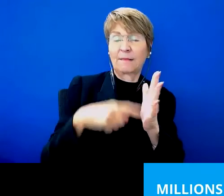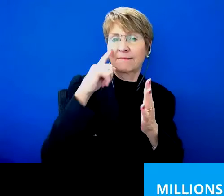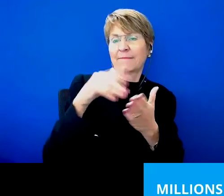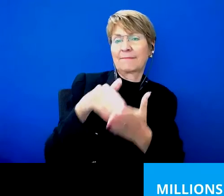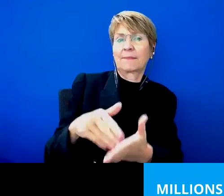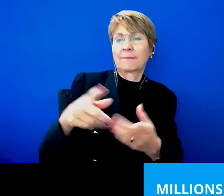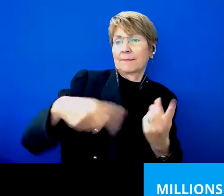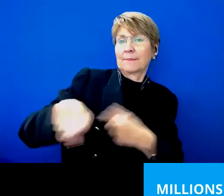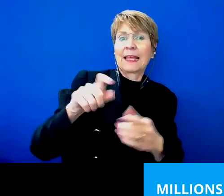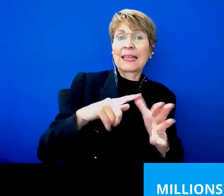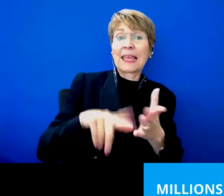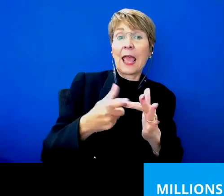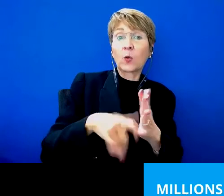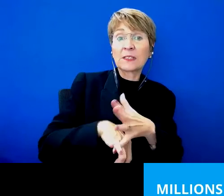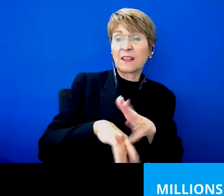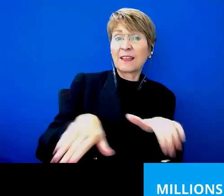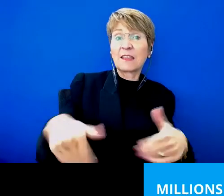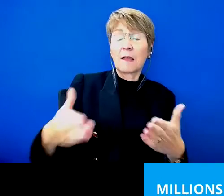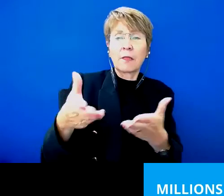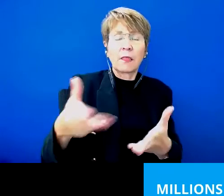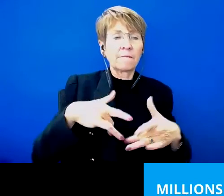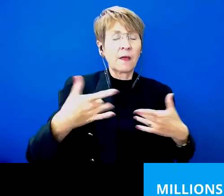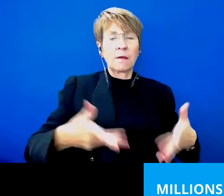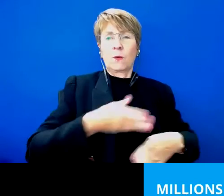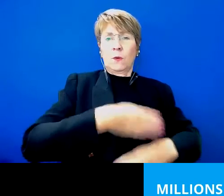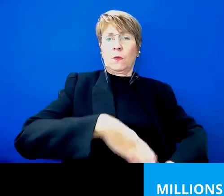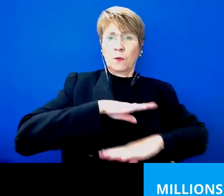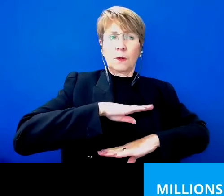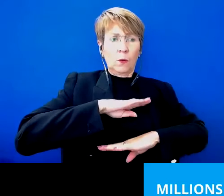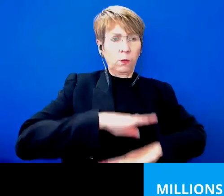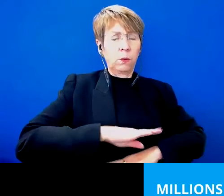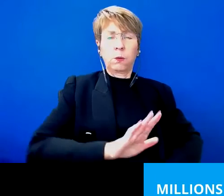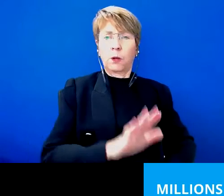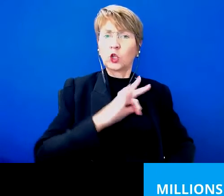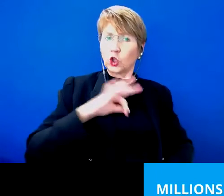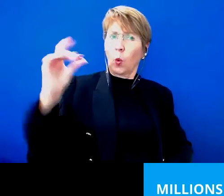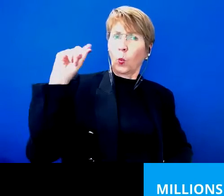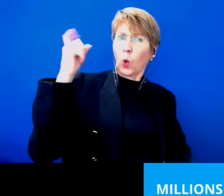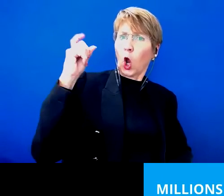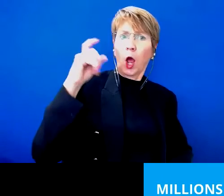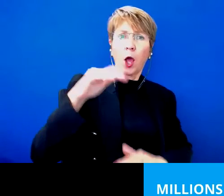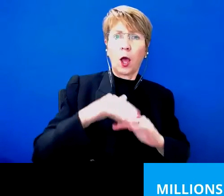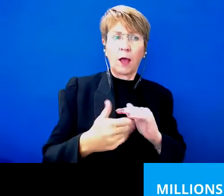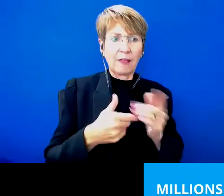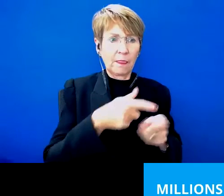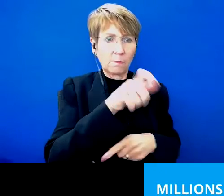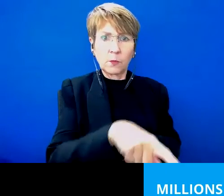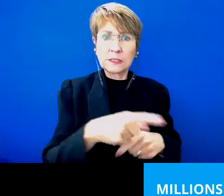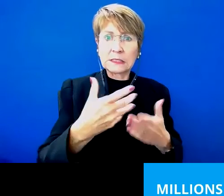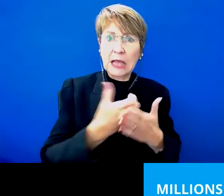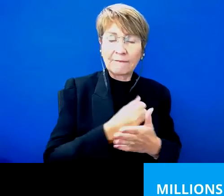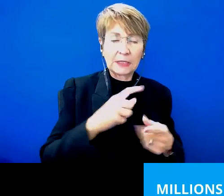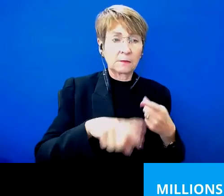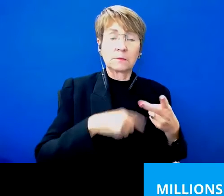can help provide peace of mind. So not worrying so much about the safety of the person can help